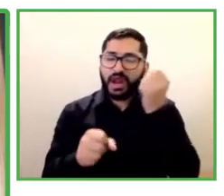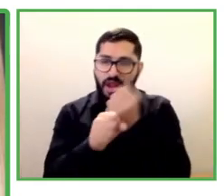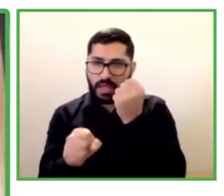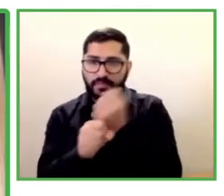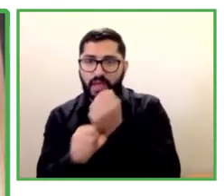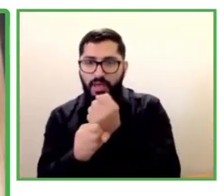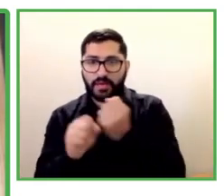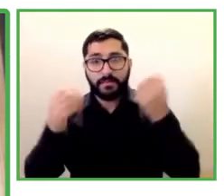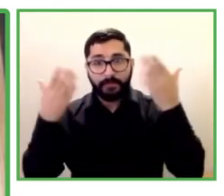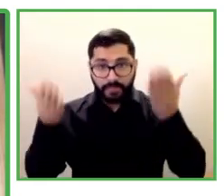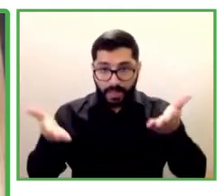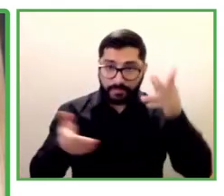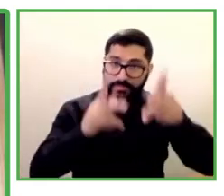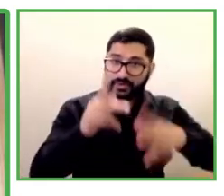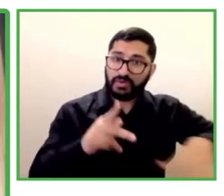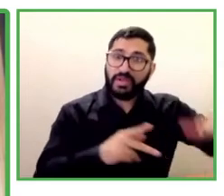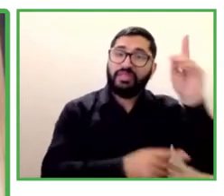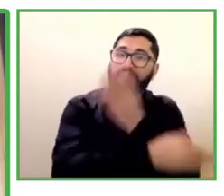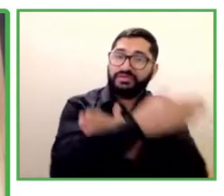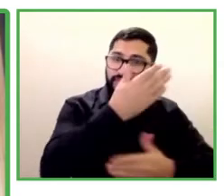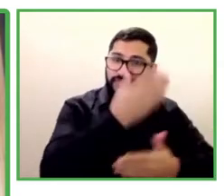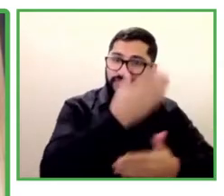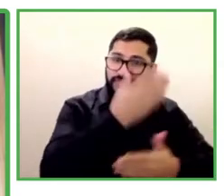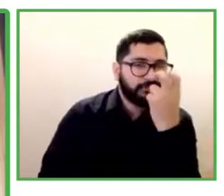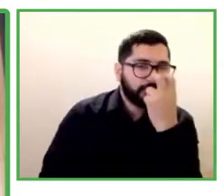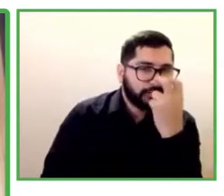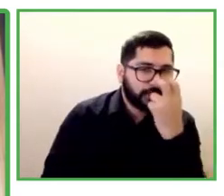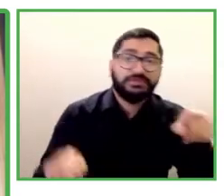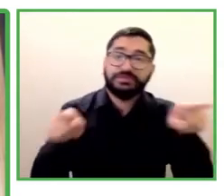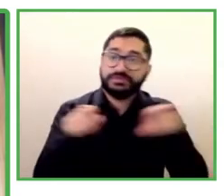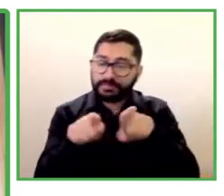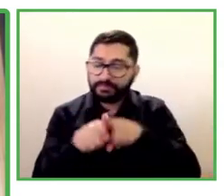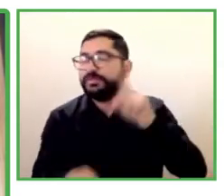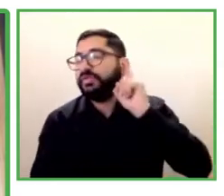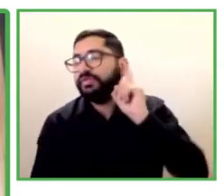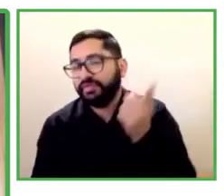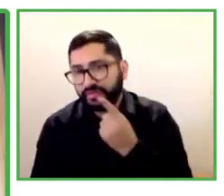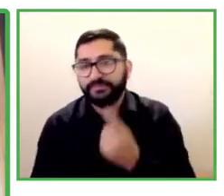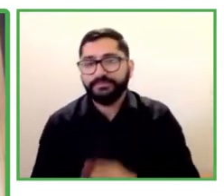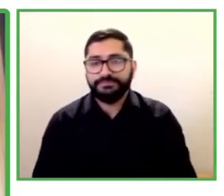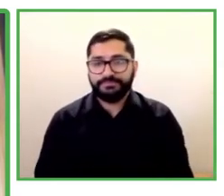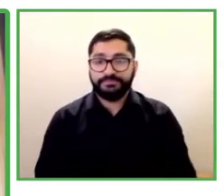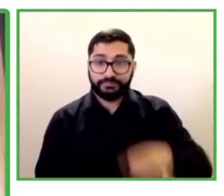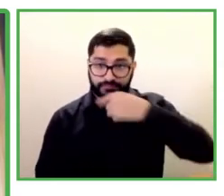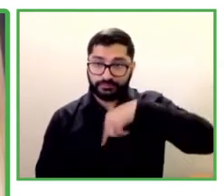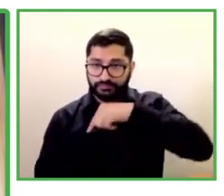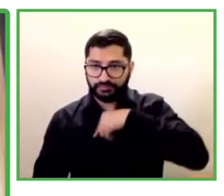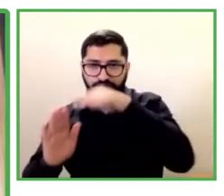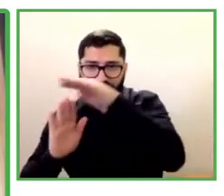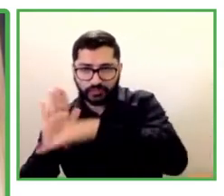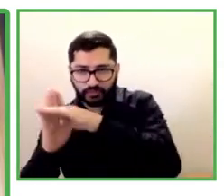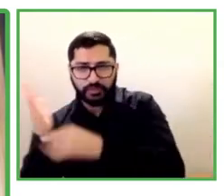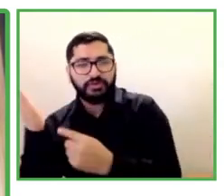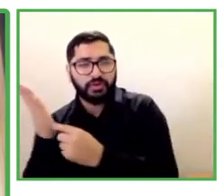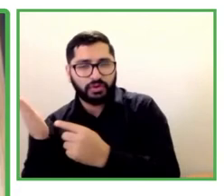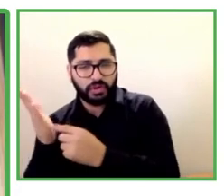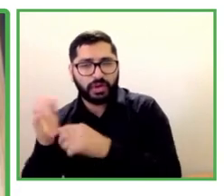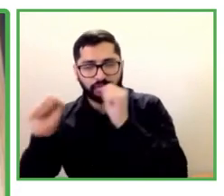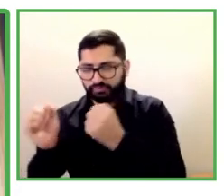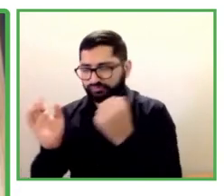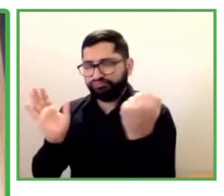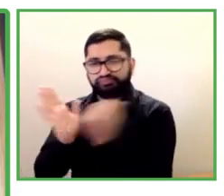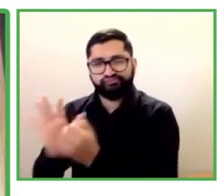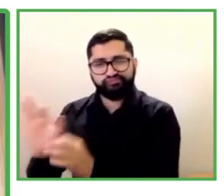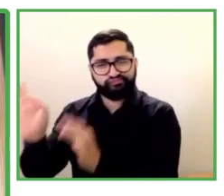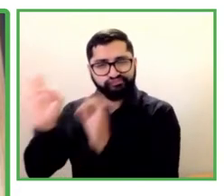Our technology is TPN certified, meaning that we have access and can give access to blockbusters services